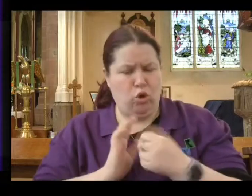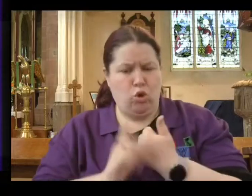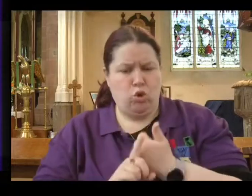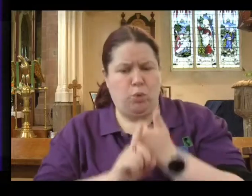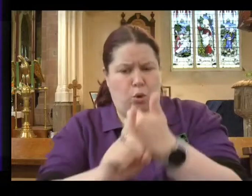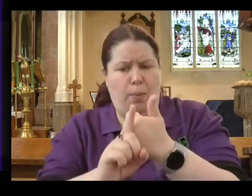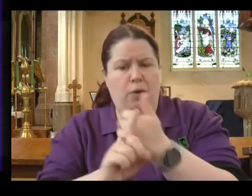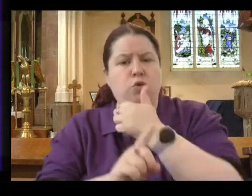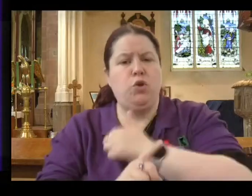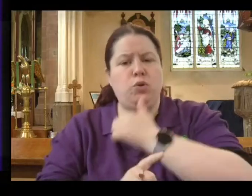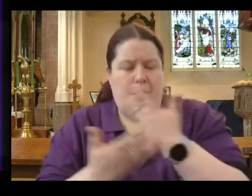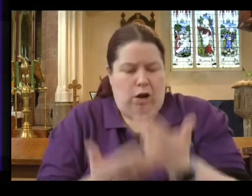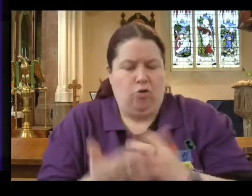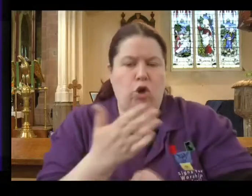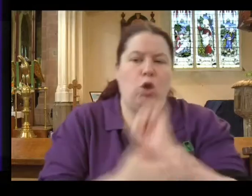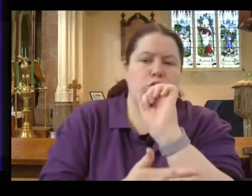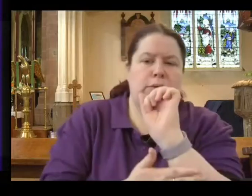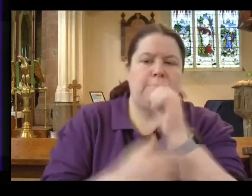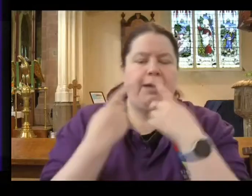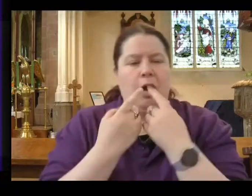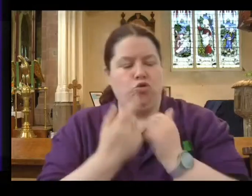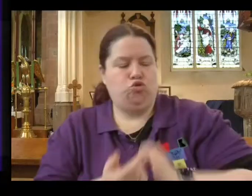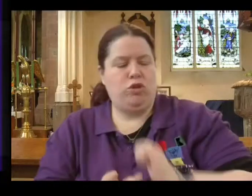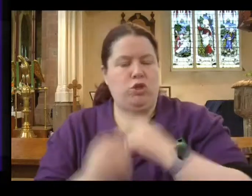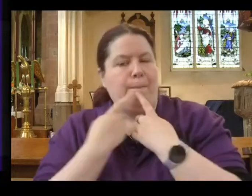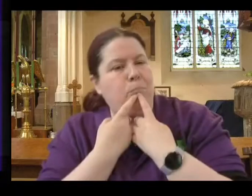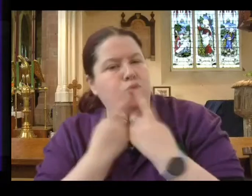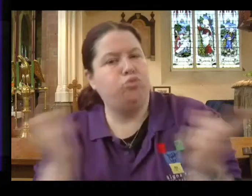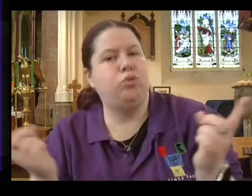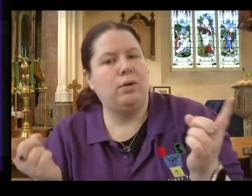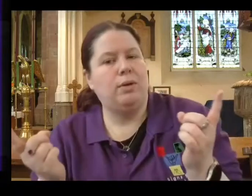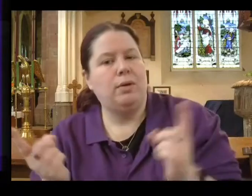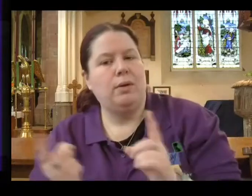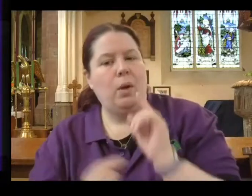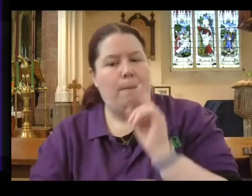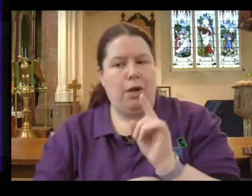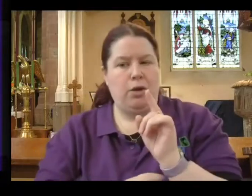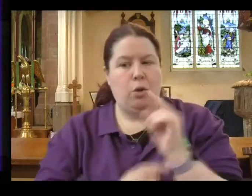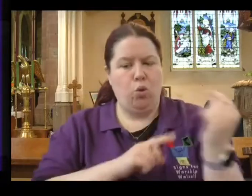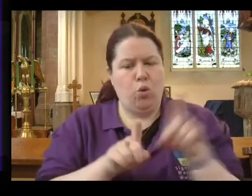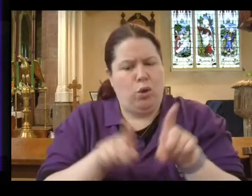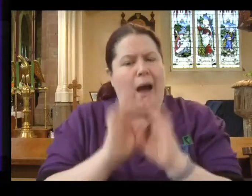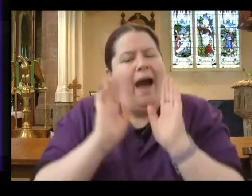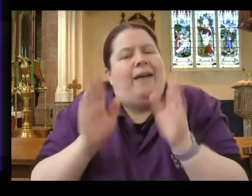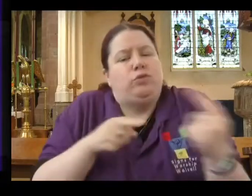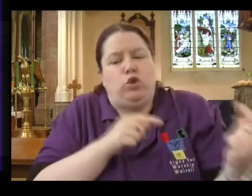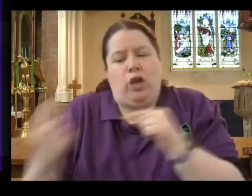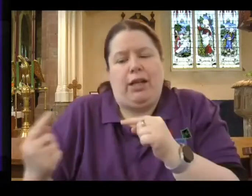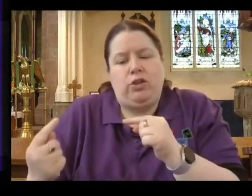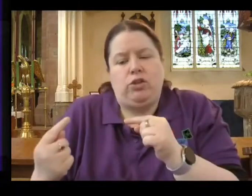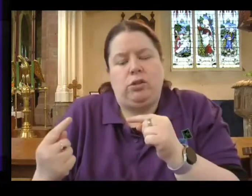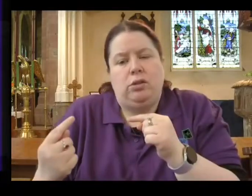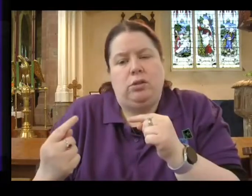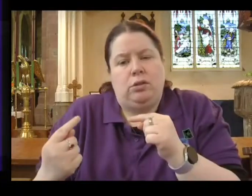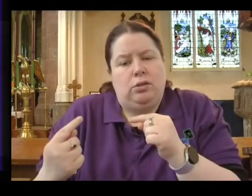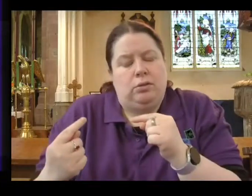help us get our Christian message across. But I'm also aware that churches that don't challenge their culture end up being shaped